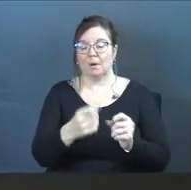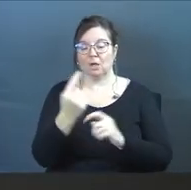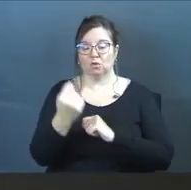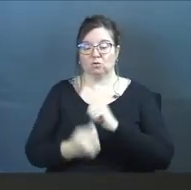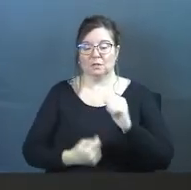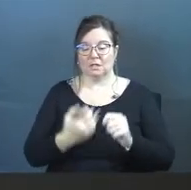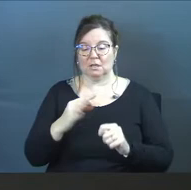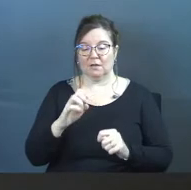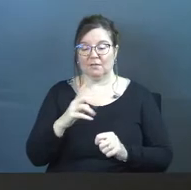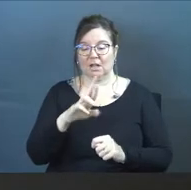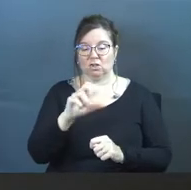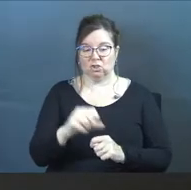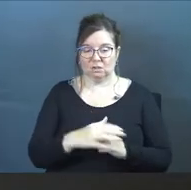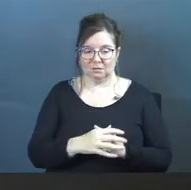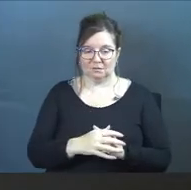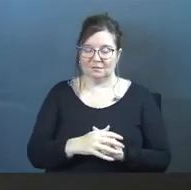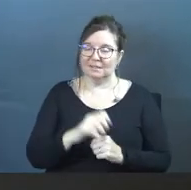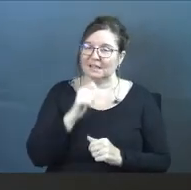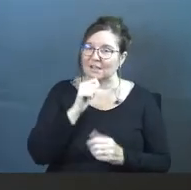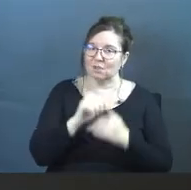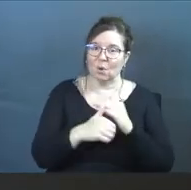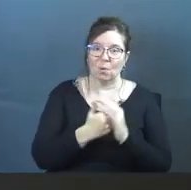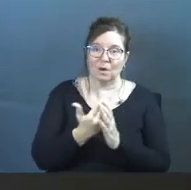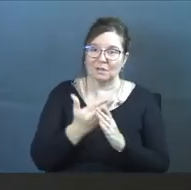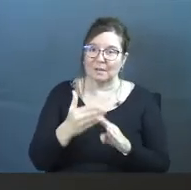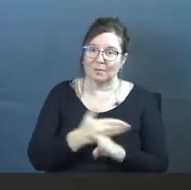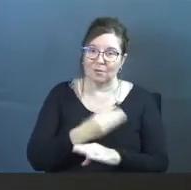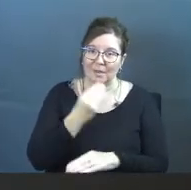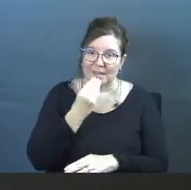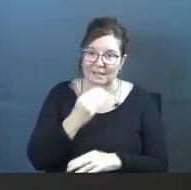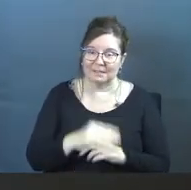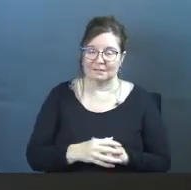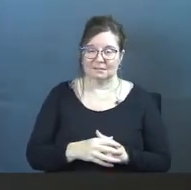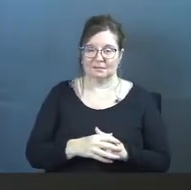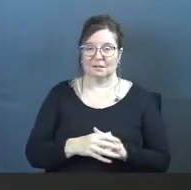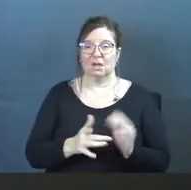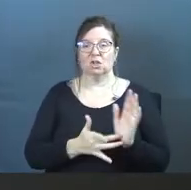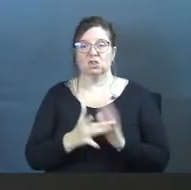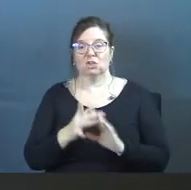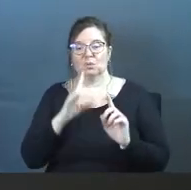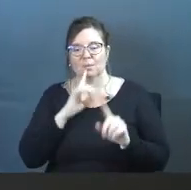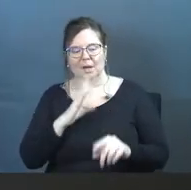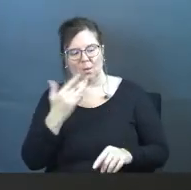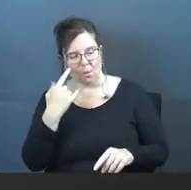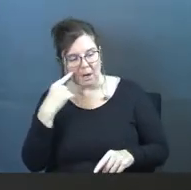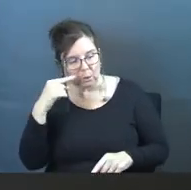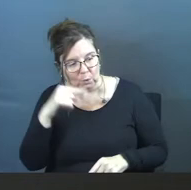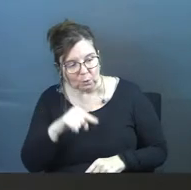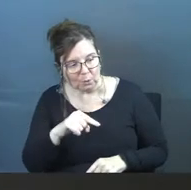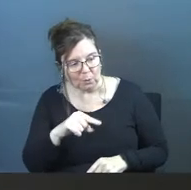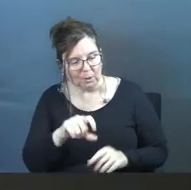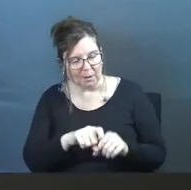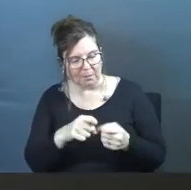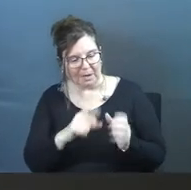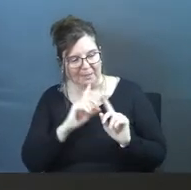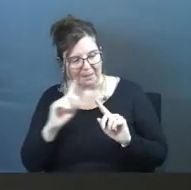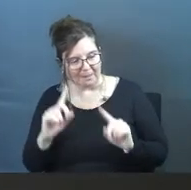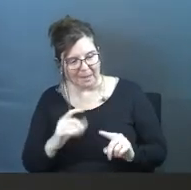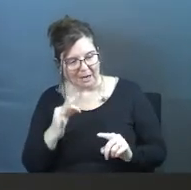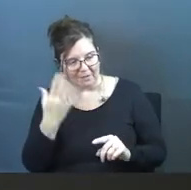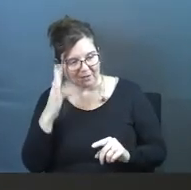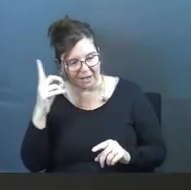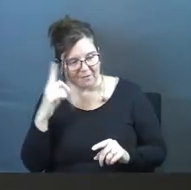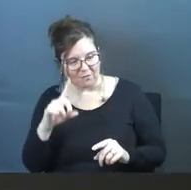the tradition of the elders? They don't wash their hands before they eat. And Jesus replied, why do you break the command